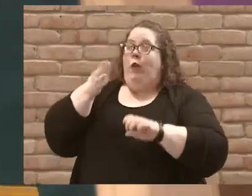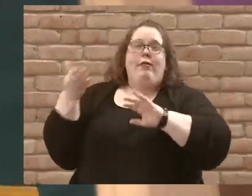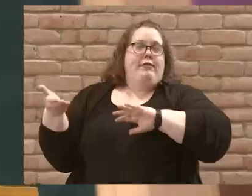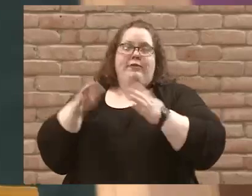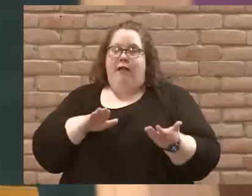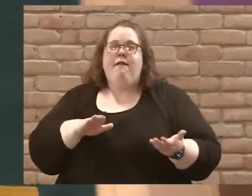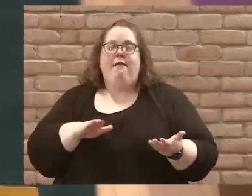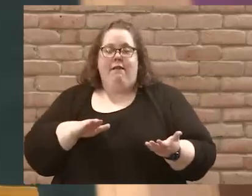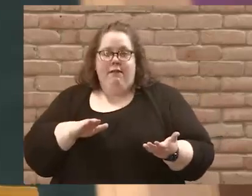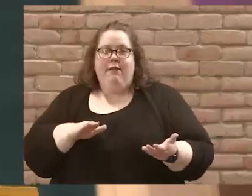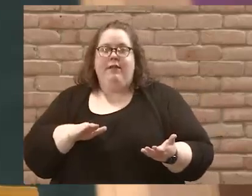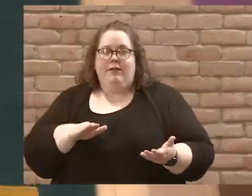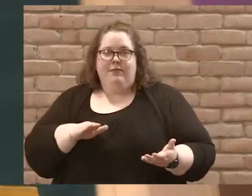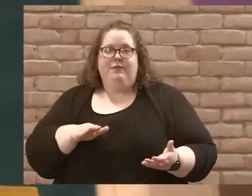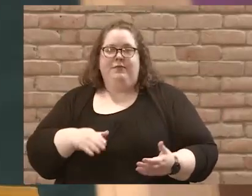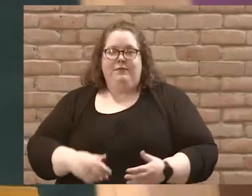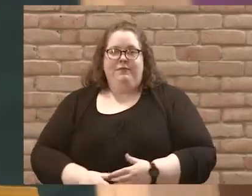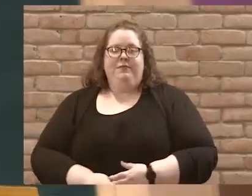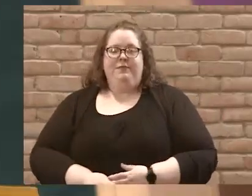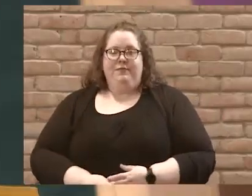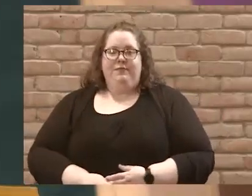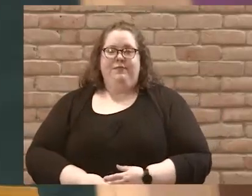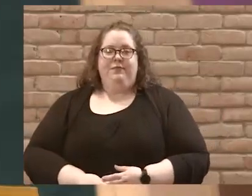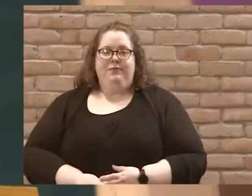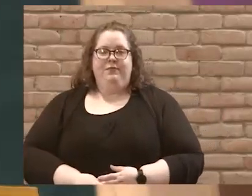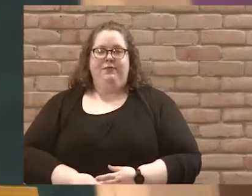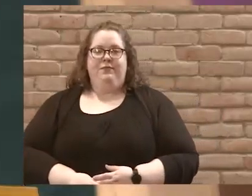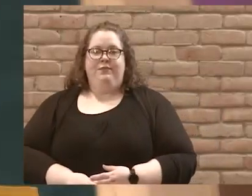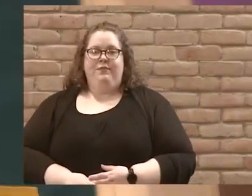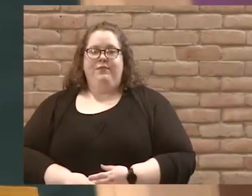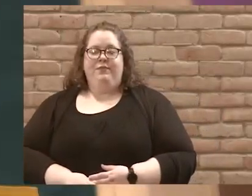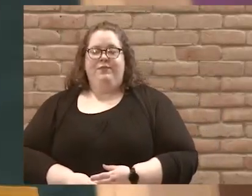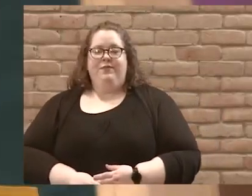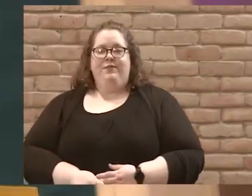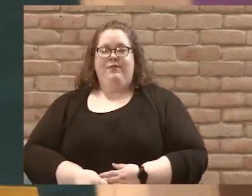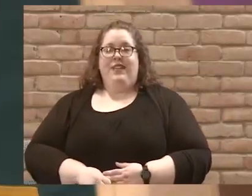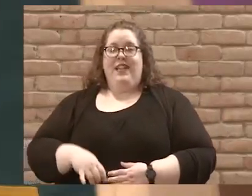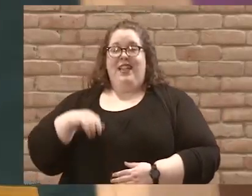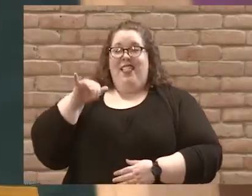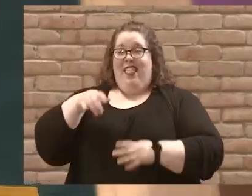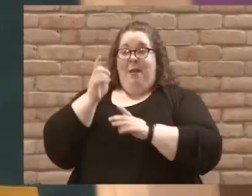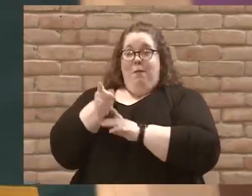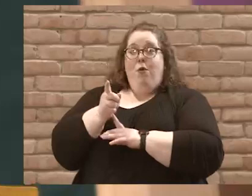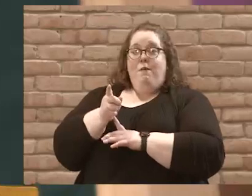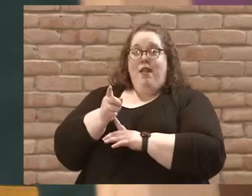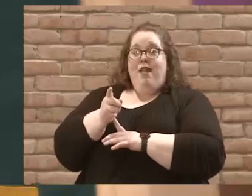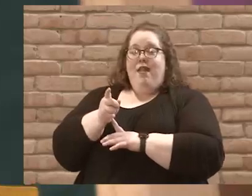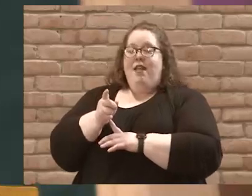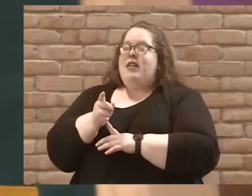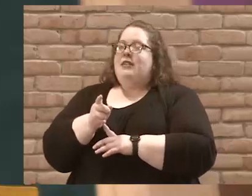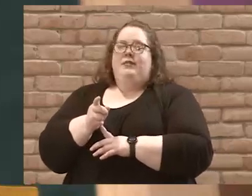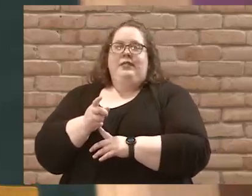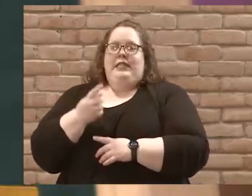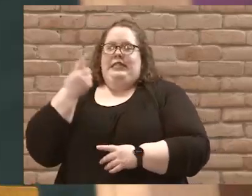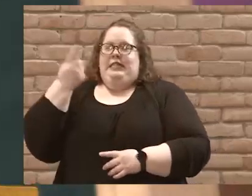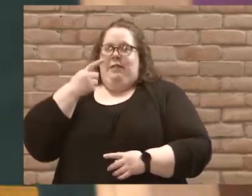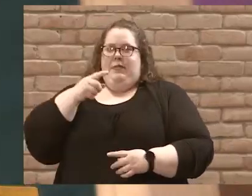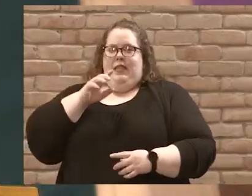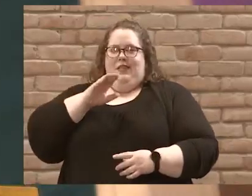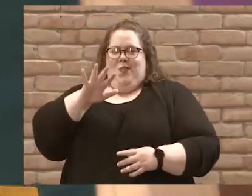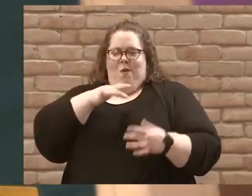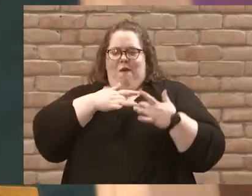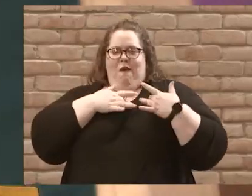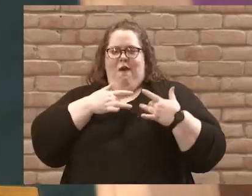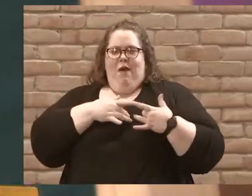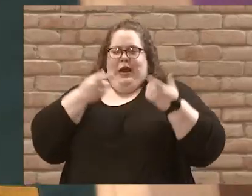realize that they are going to die. And when you're in that moment, it does something to your heart.